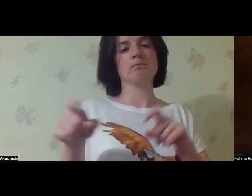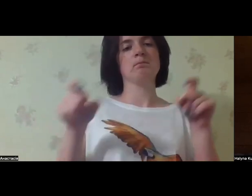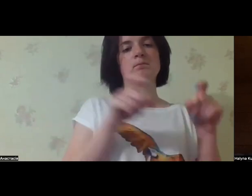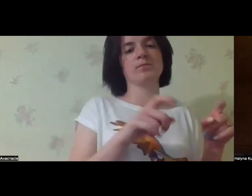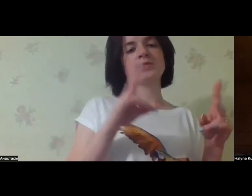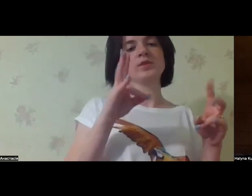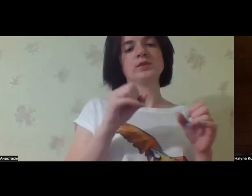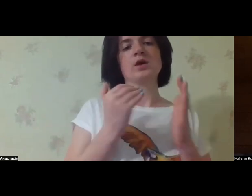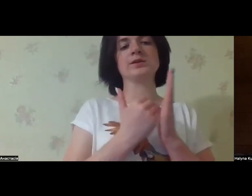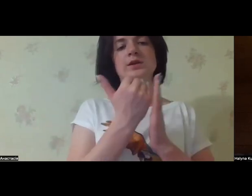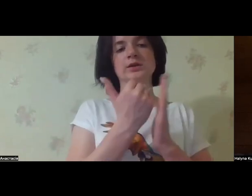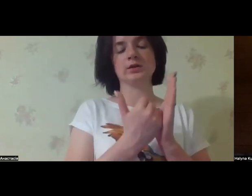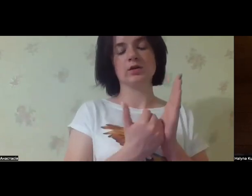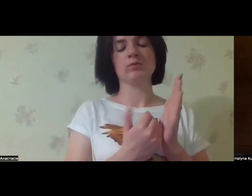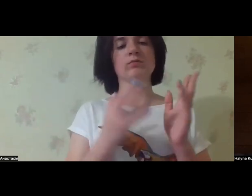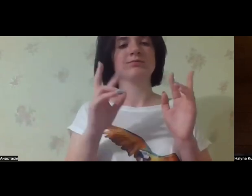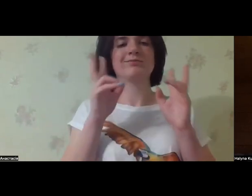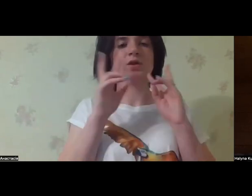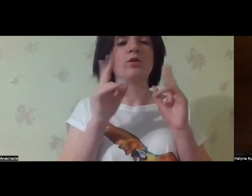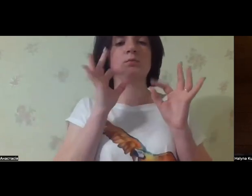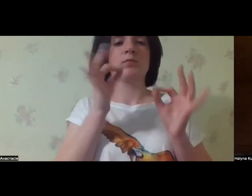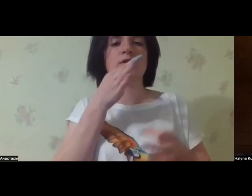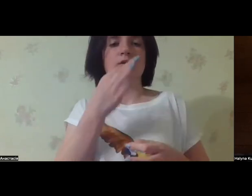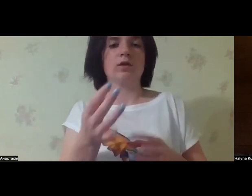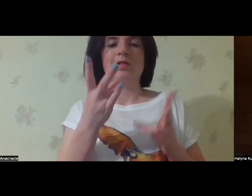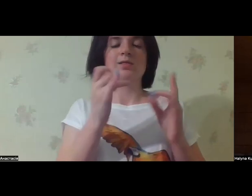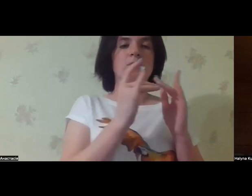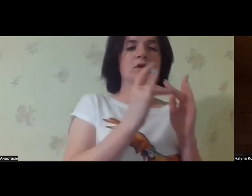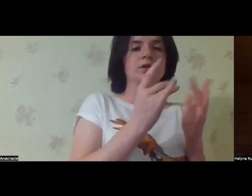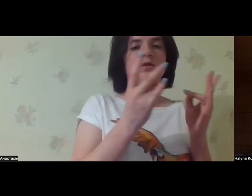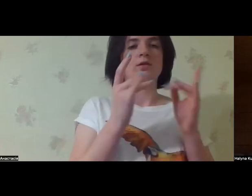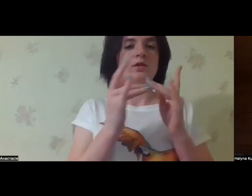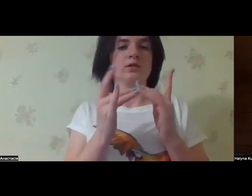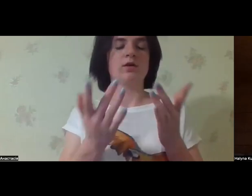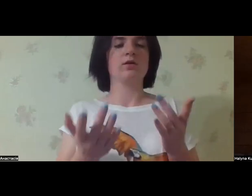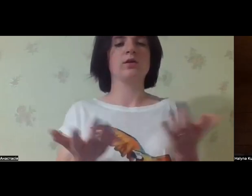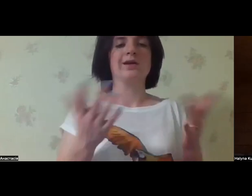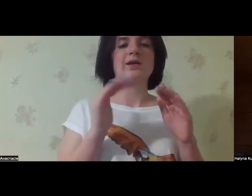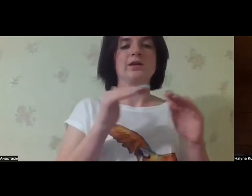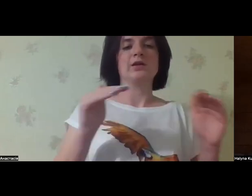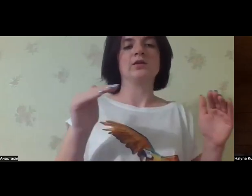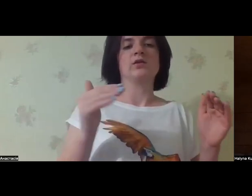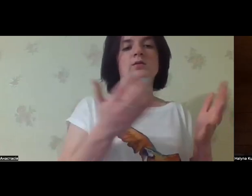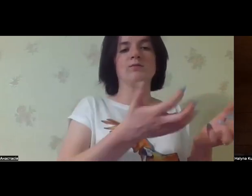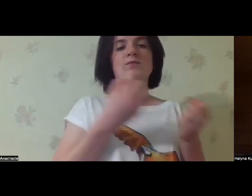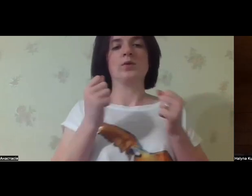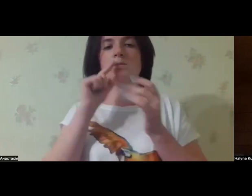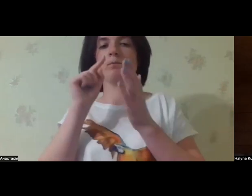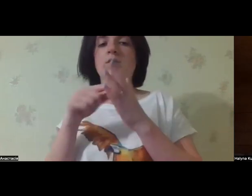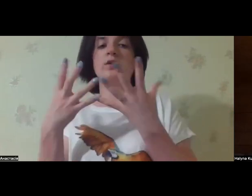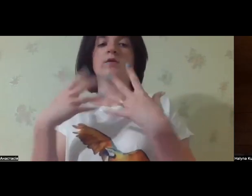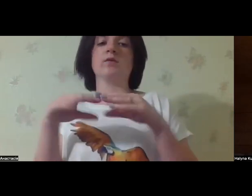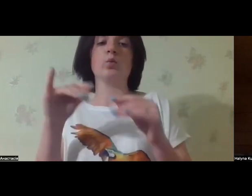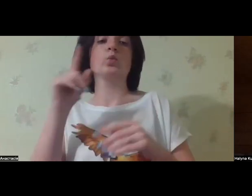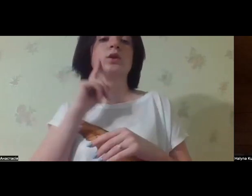eventually be closed, and we will shift to another system or foster families, whatever type,